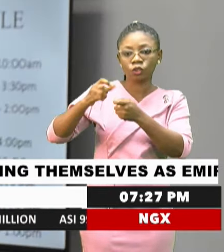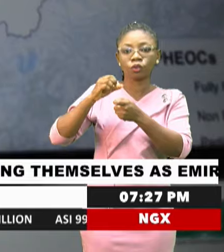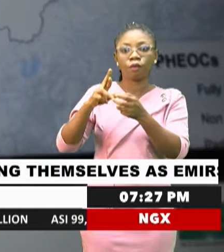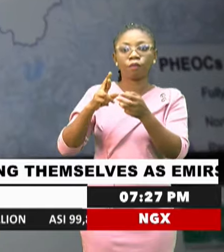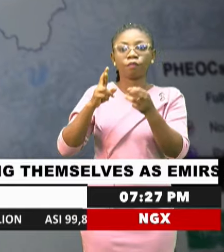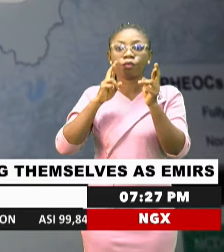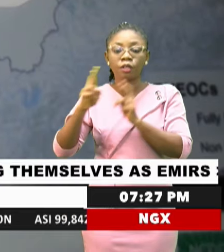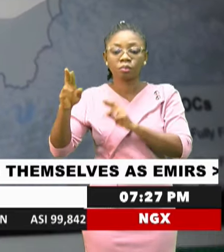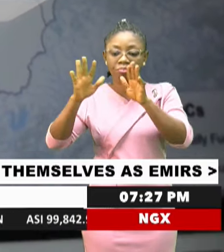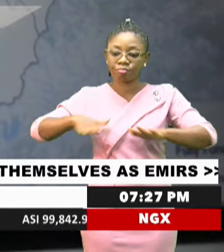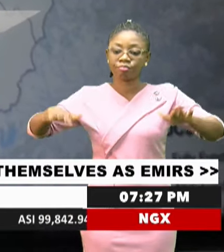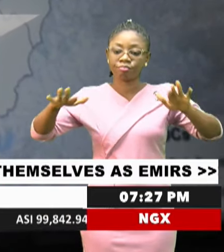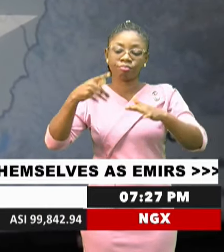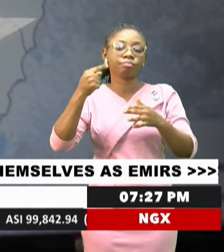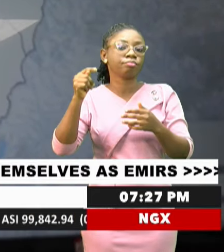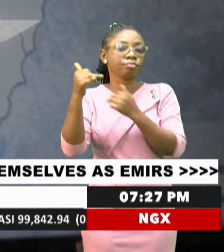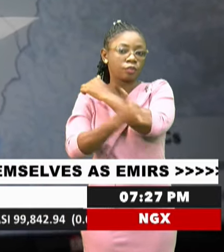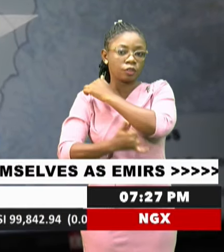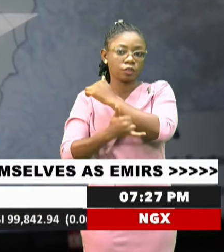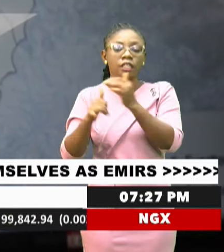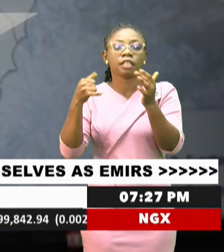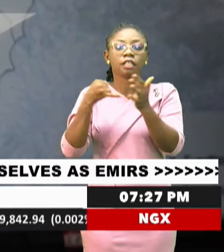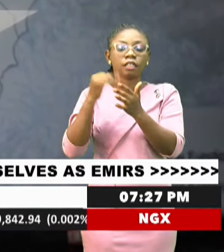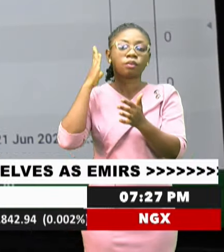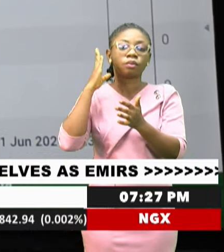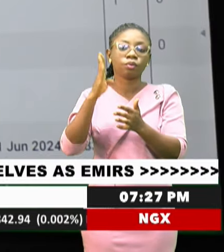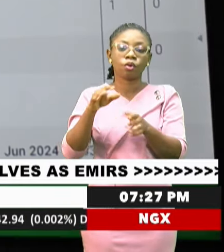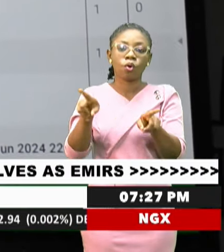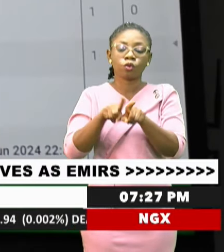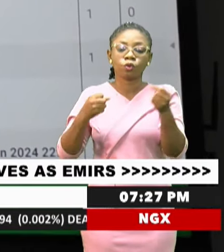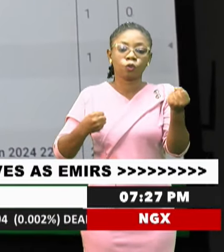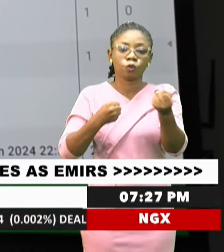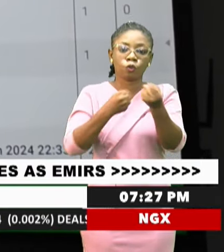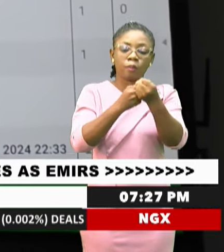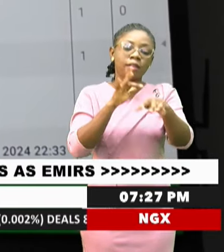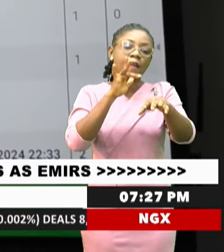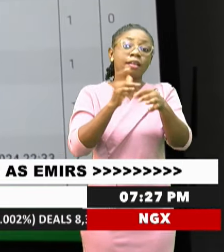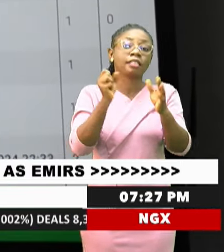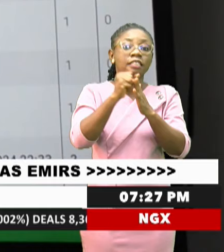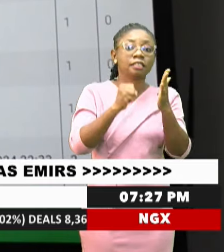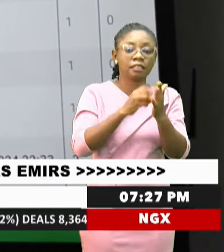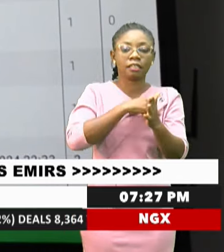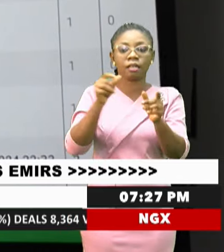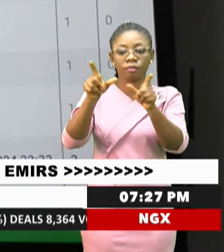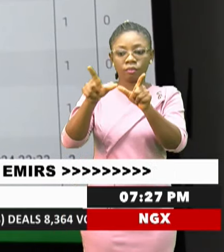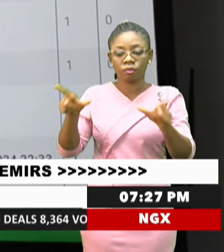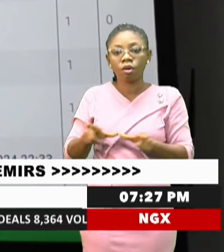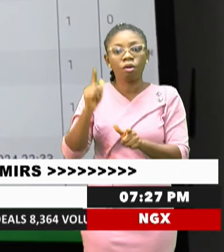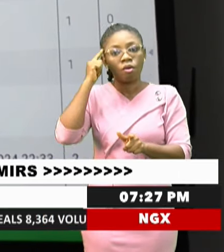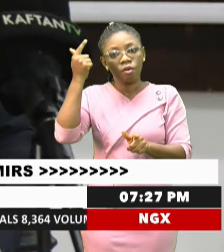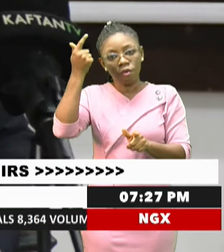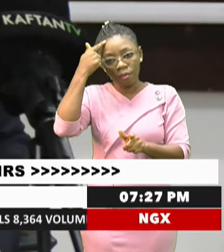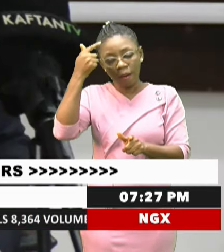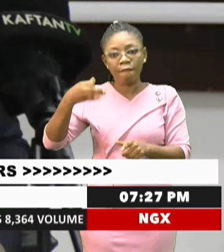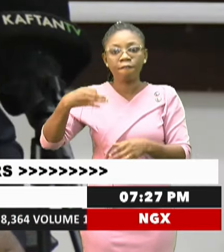the country. It will also support affected states and local governments, facilitate